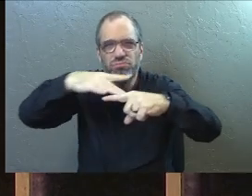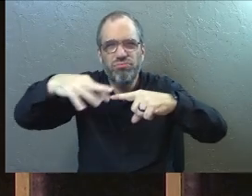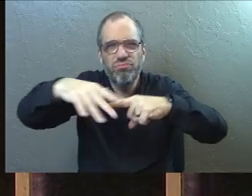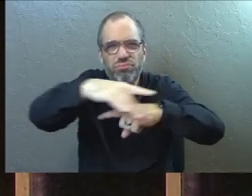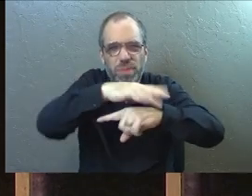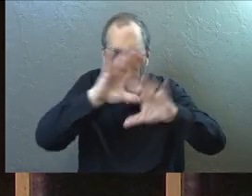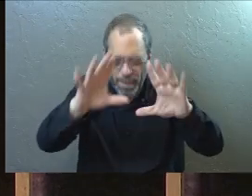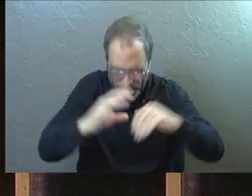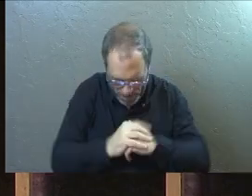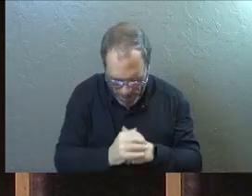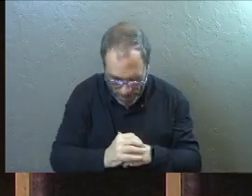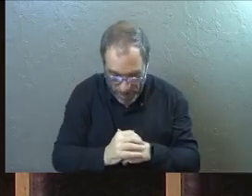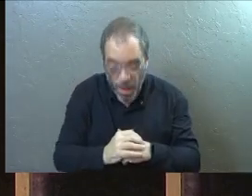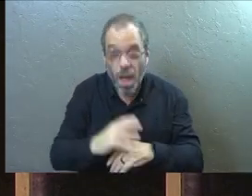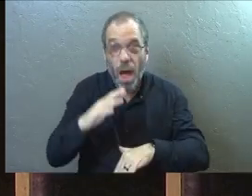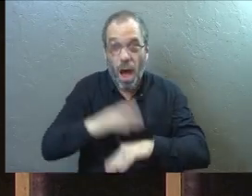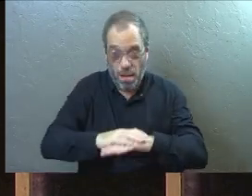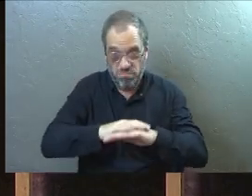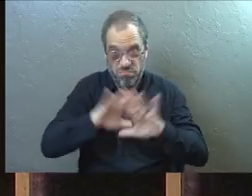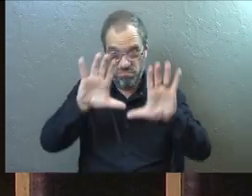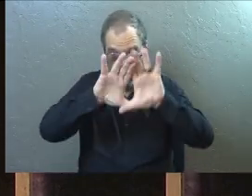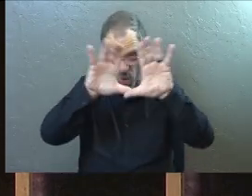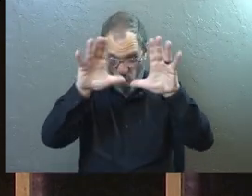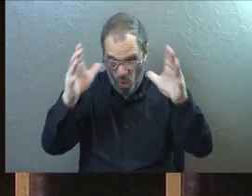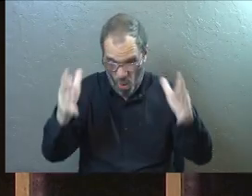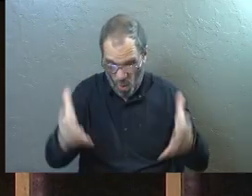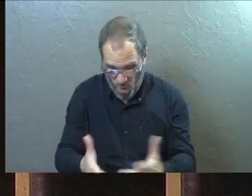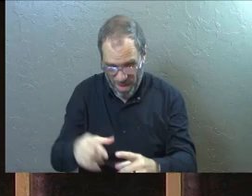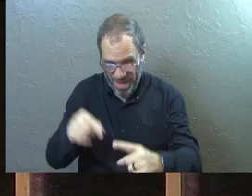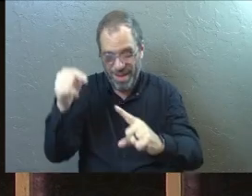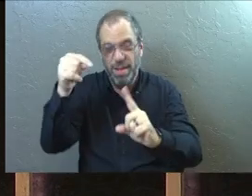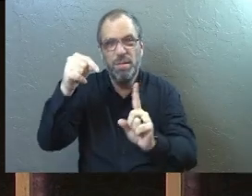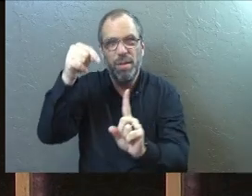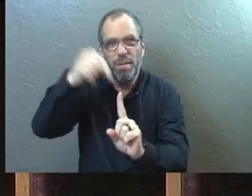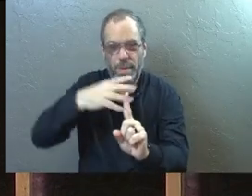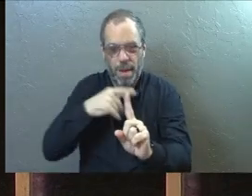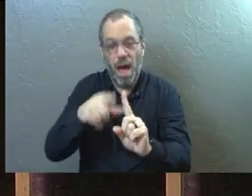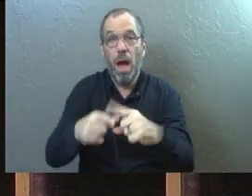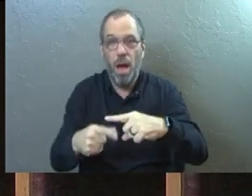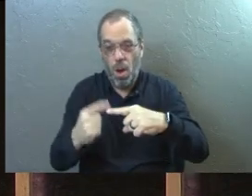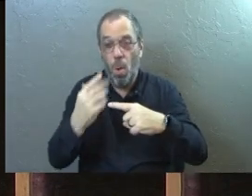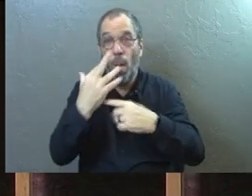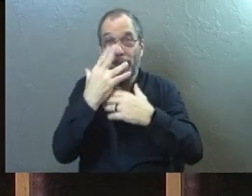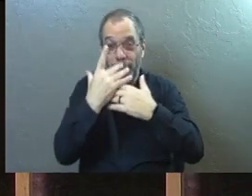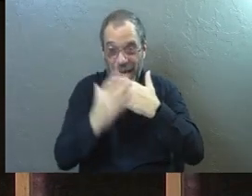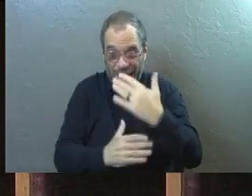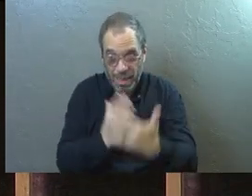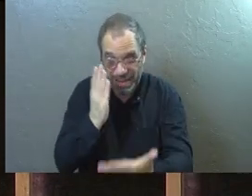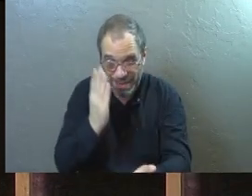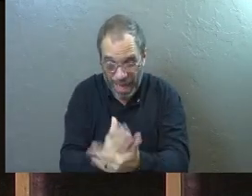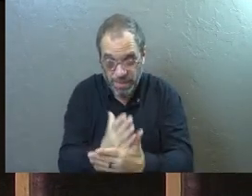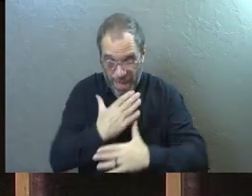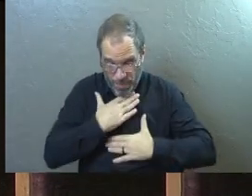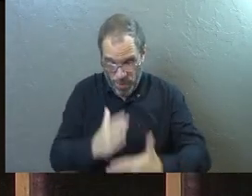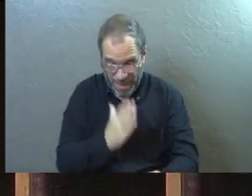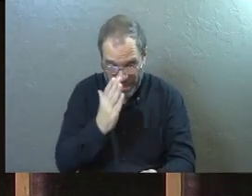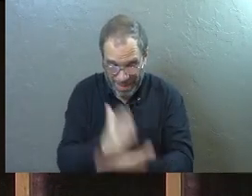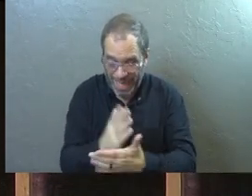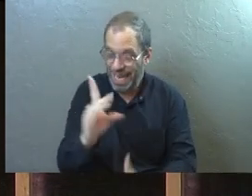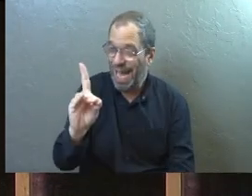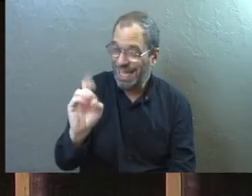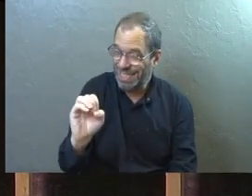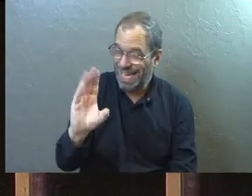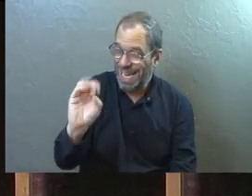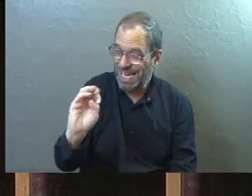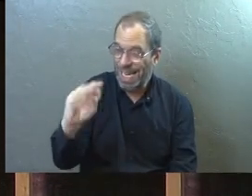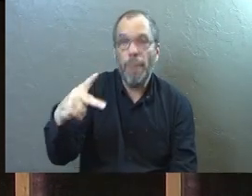going on. But on the whole, uh, as soon as blood circulation stops and breathing stops, decomposition